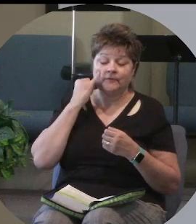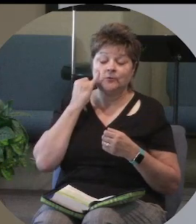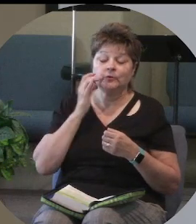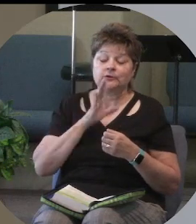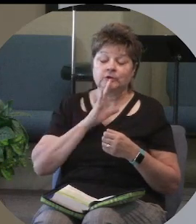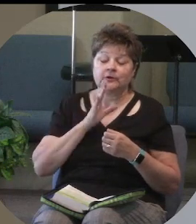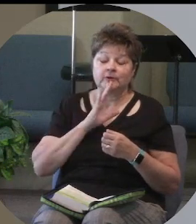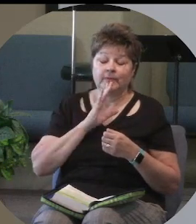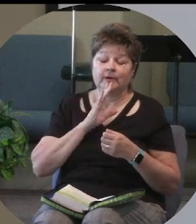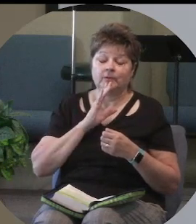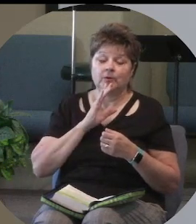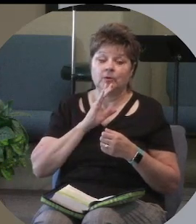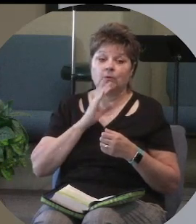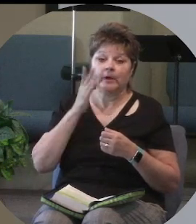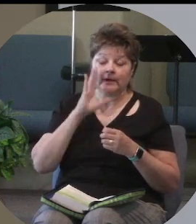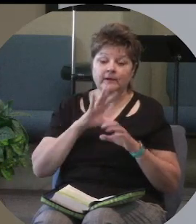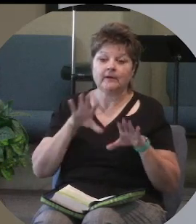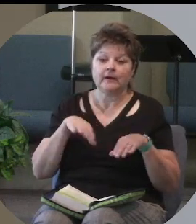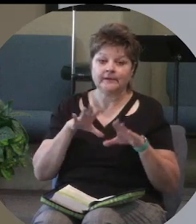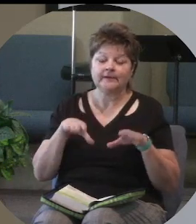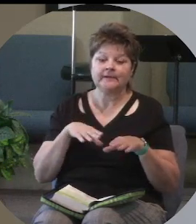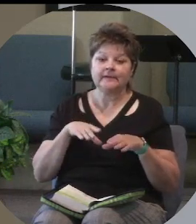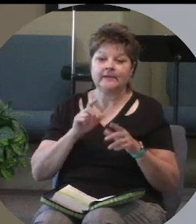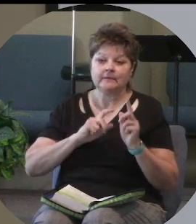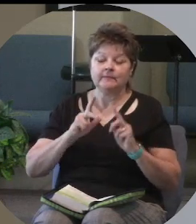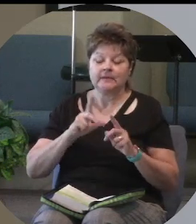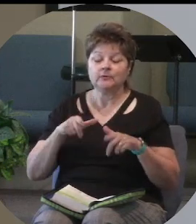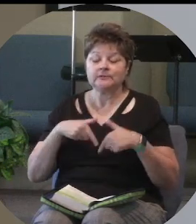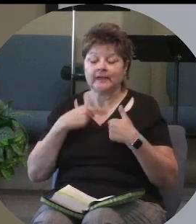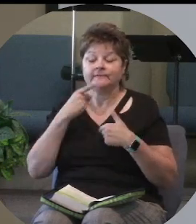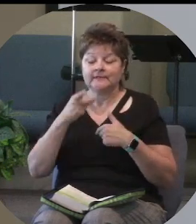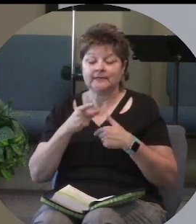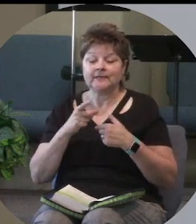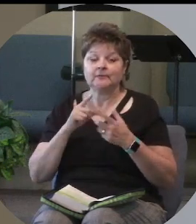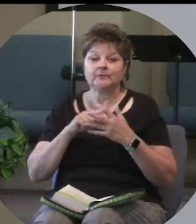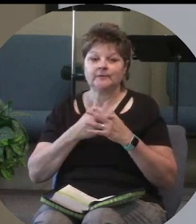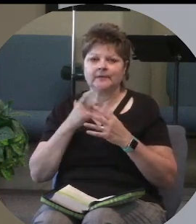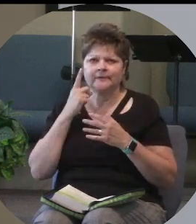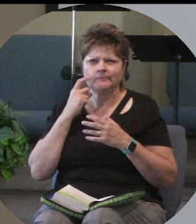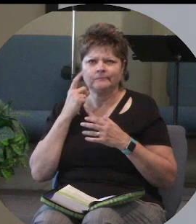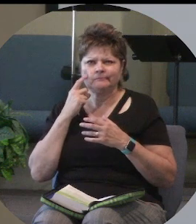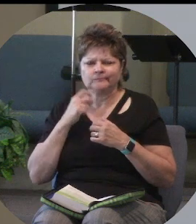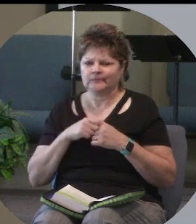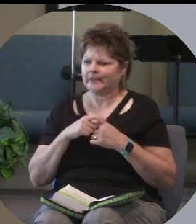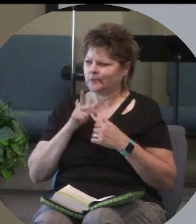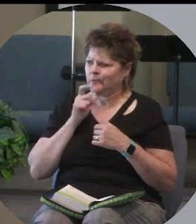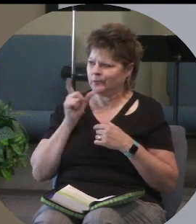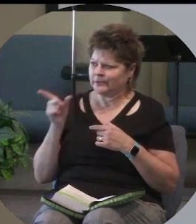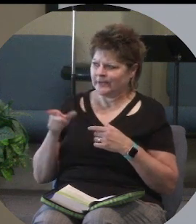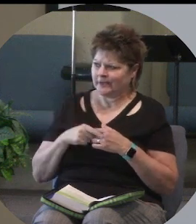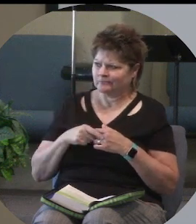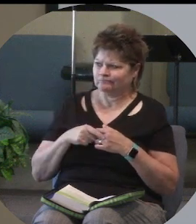that he knew he'd get teary I'm going who is that tough man that raised me